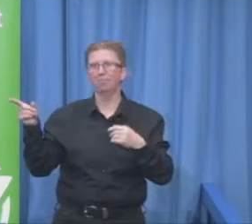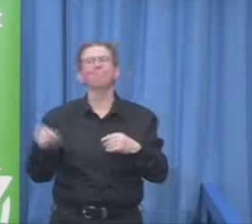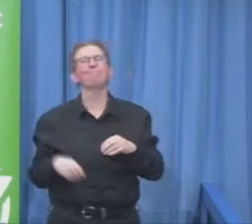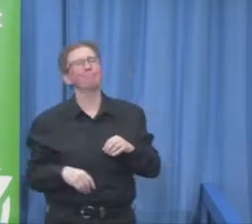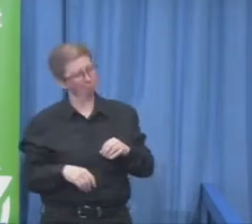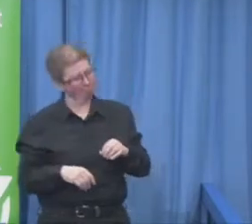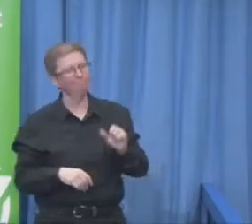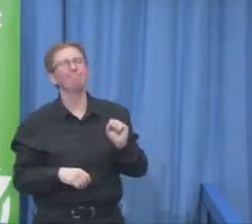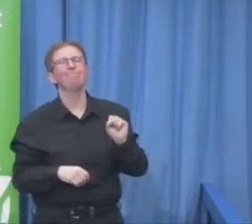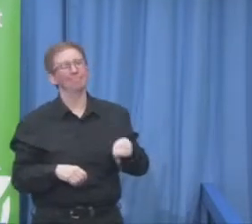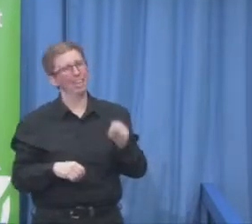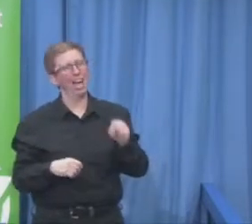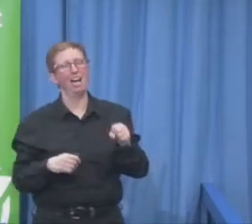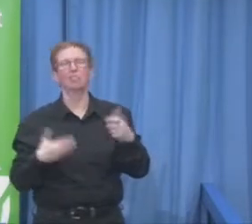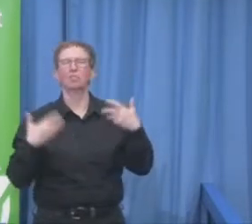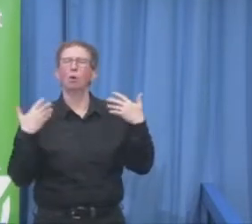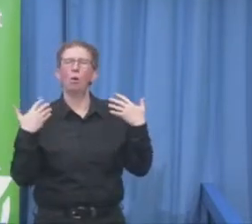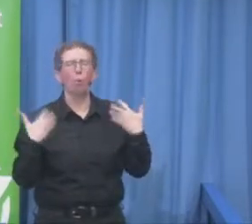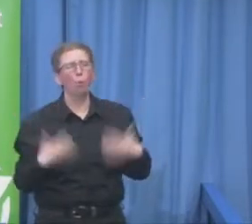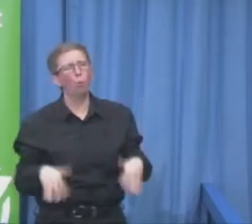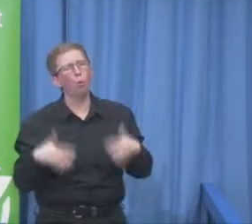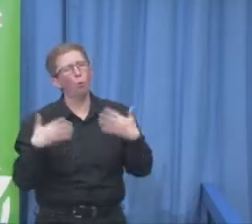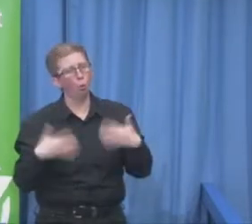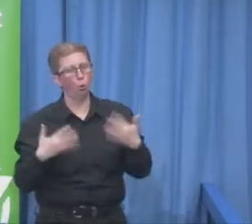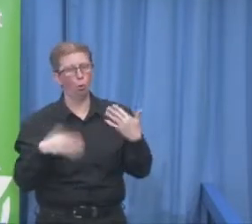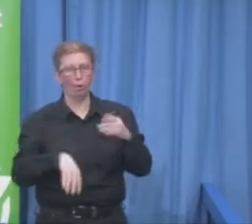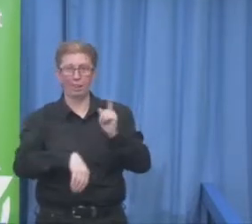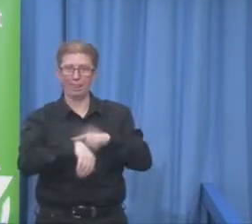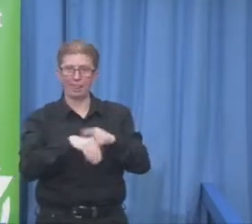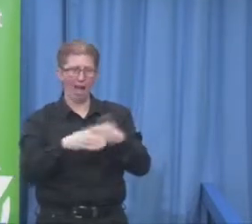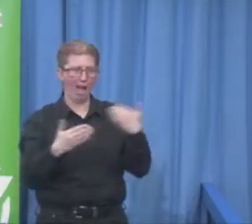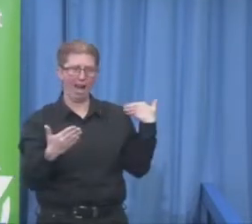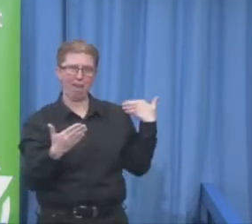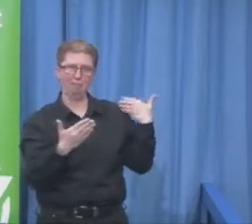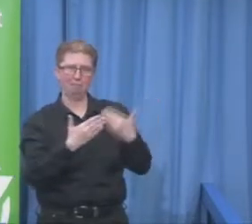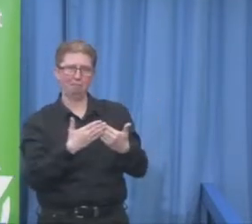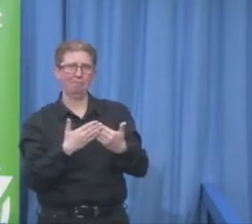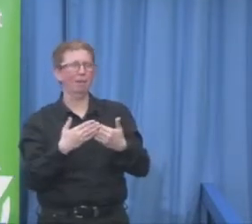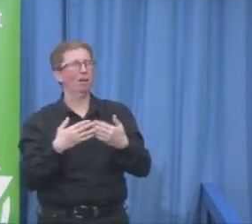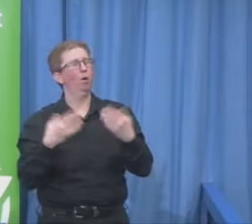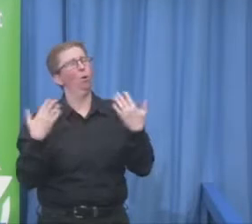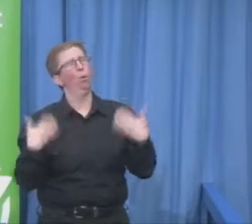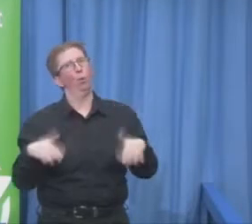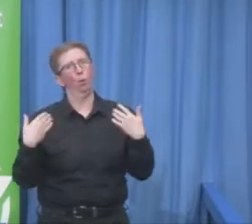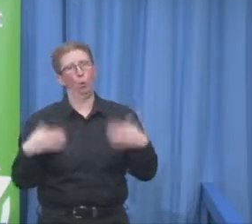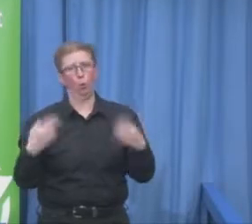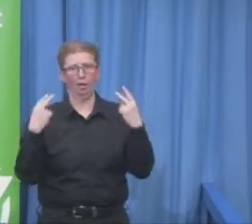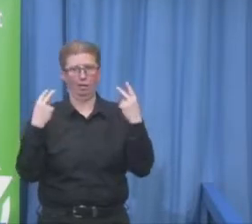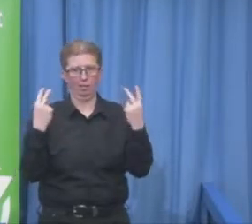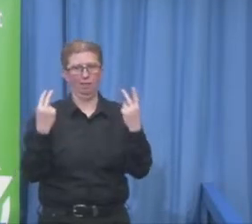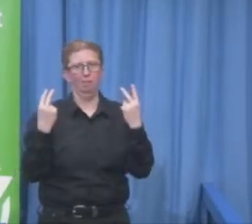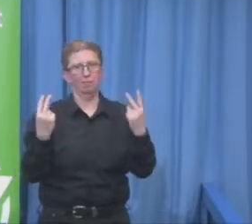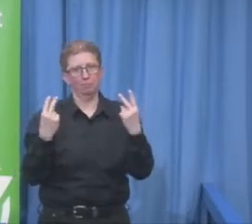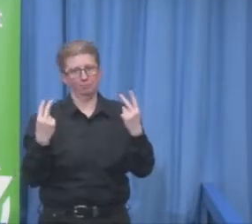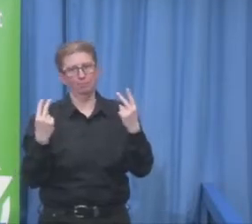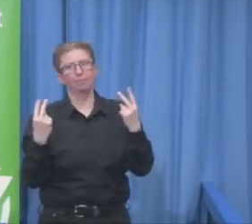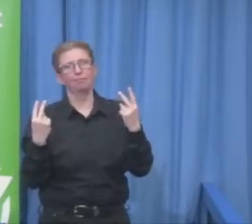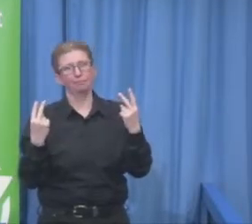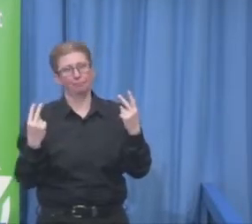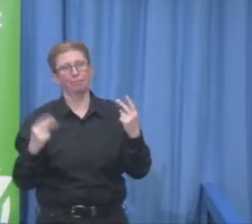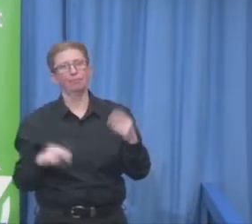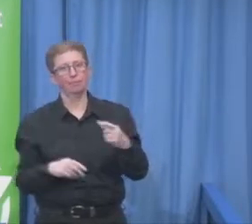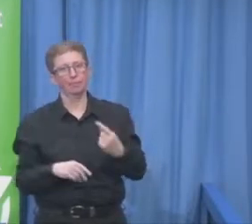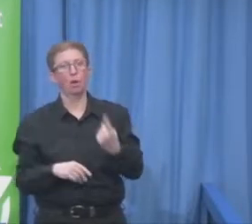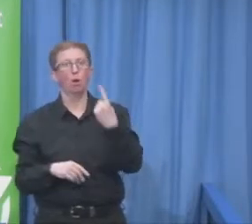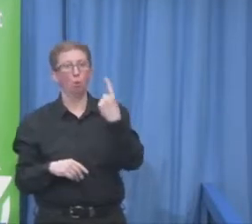this. Actually, they did raise a billion, by the way, in the Global Fund, because Magnum, for those of you who don't know Magnum, so a lot